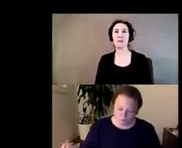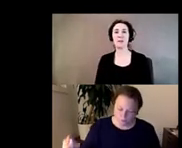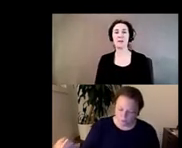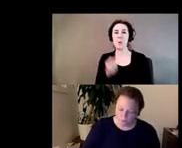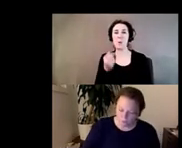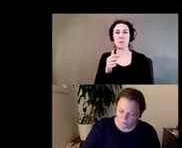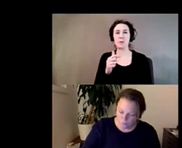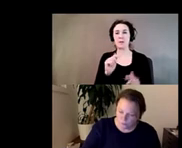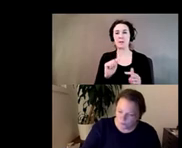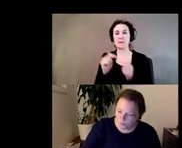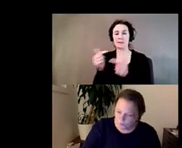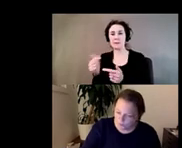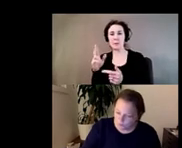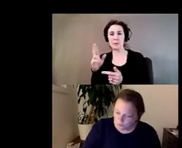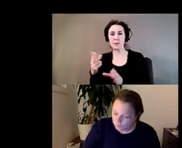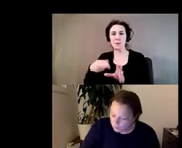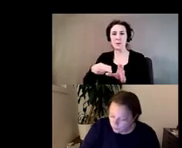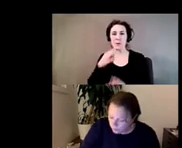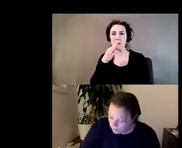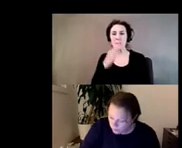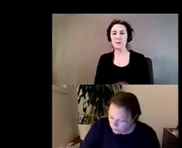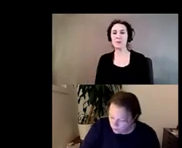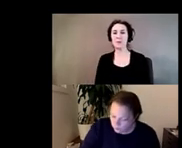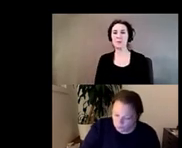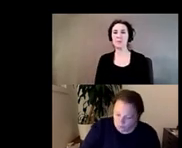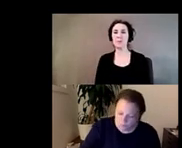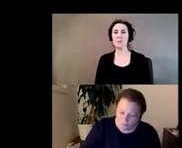he'll be joining us here in just a moment says Daniel Kroll